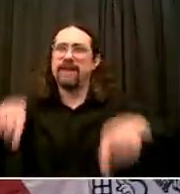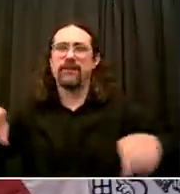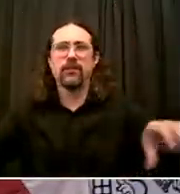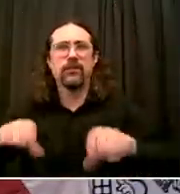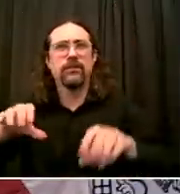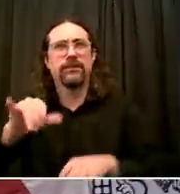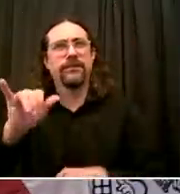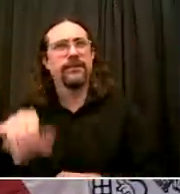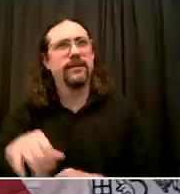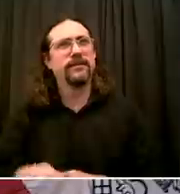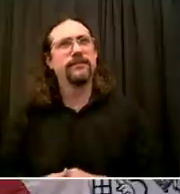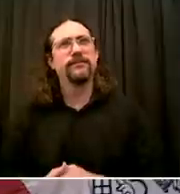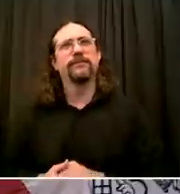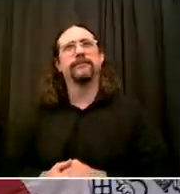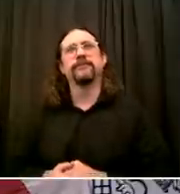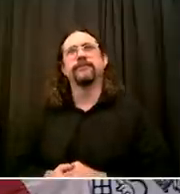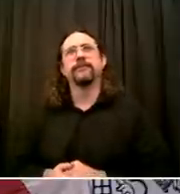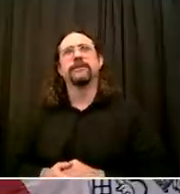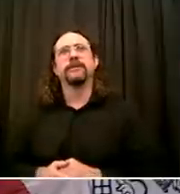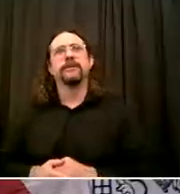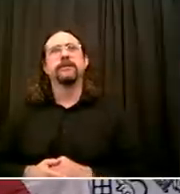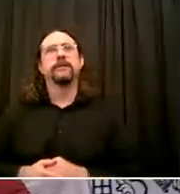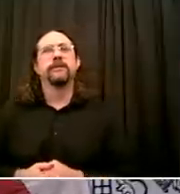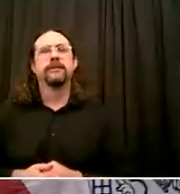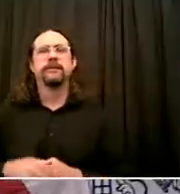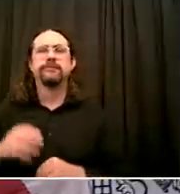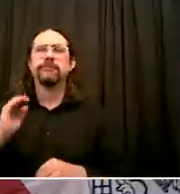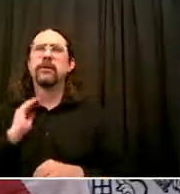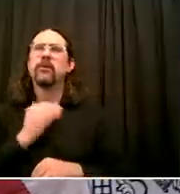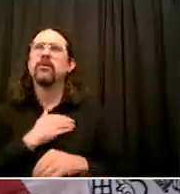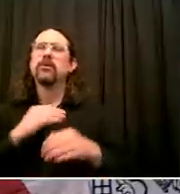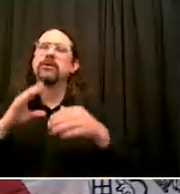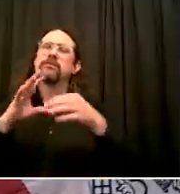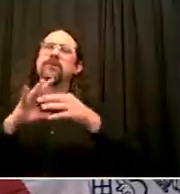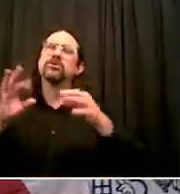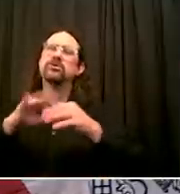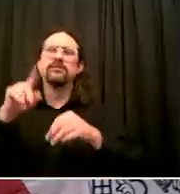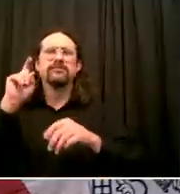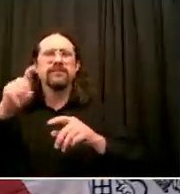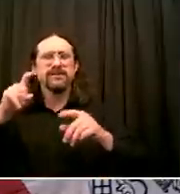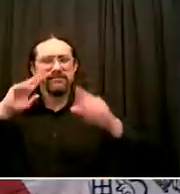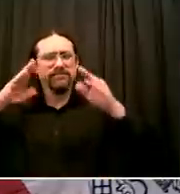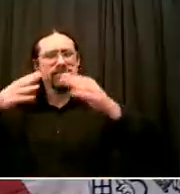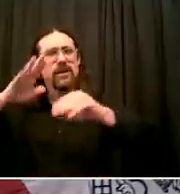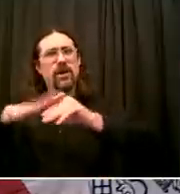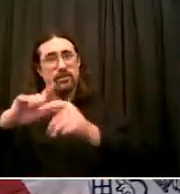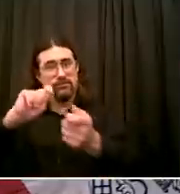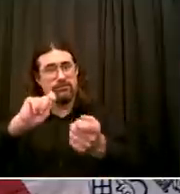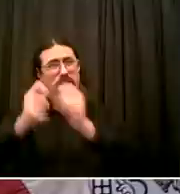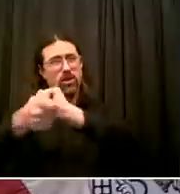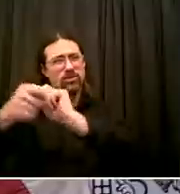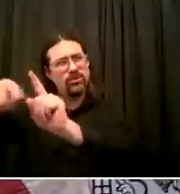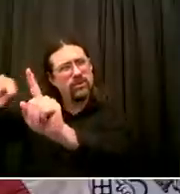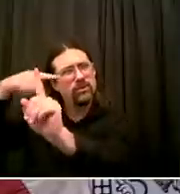ago Shirlane and I had a powerful meeting At Gracie Mansion Again Made more powerful by the facts That Shirlane just